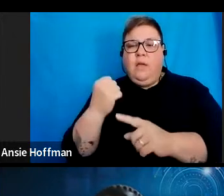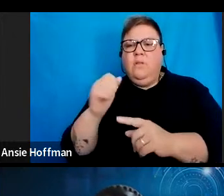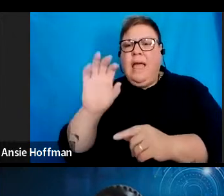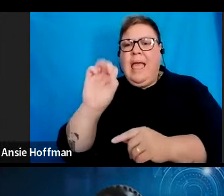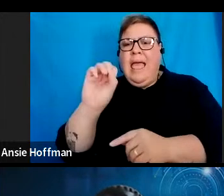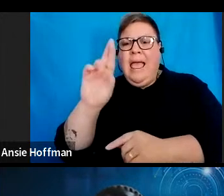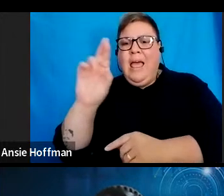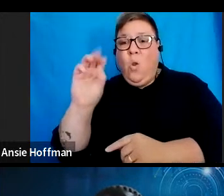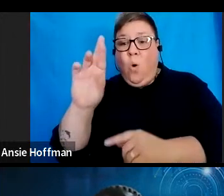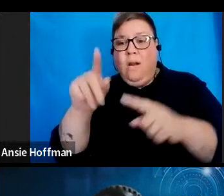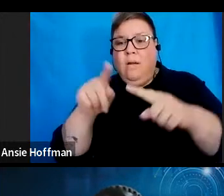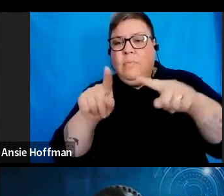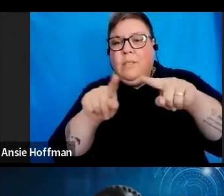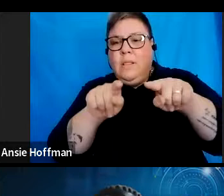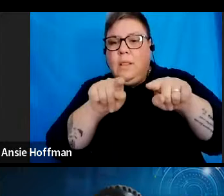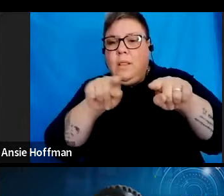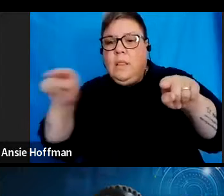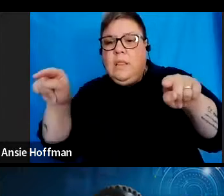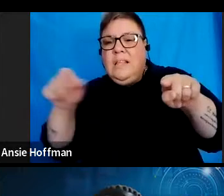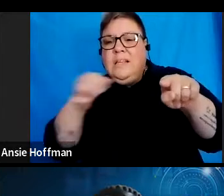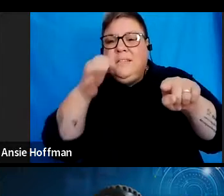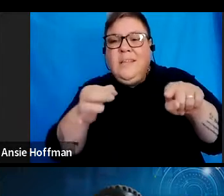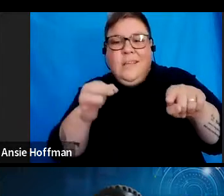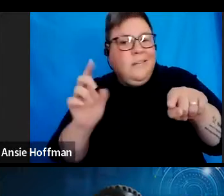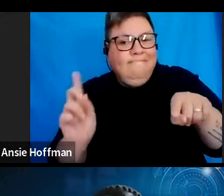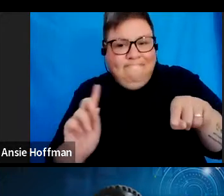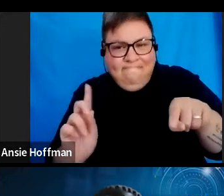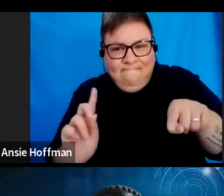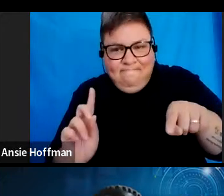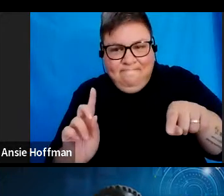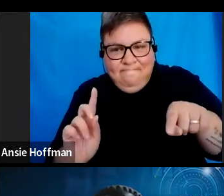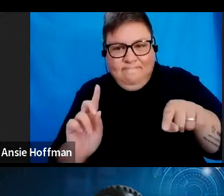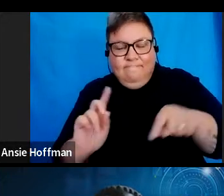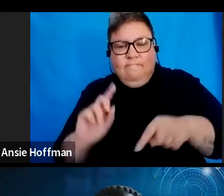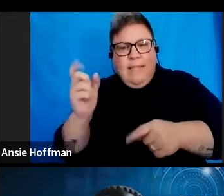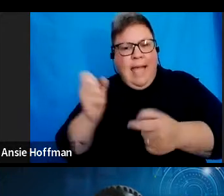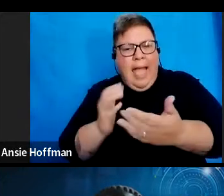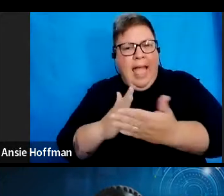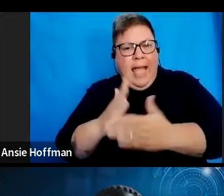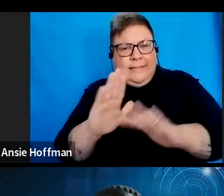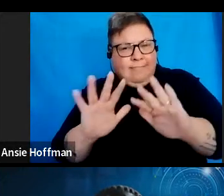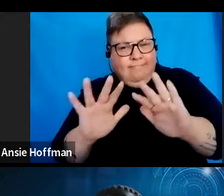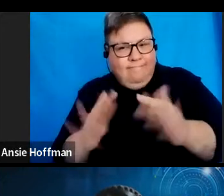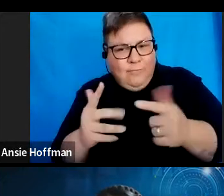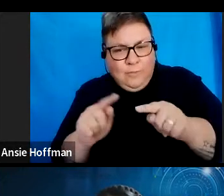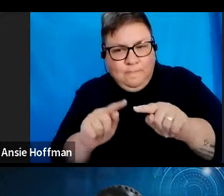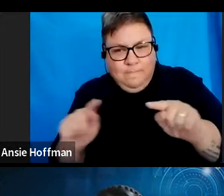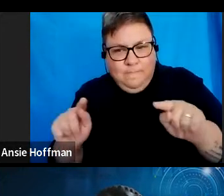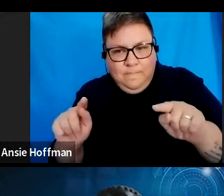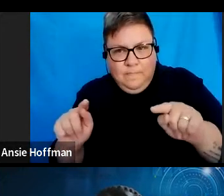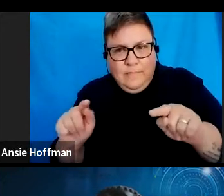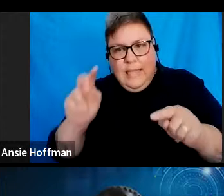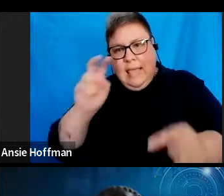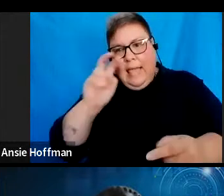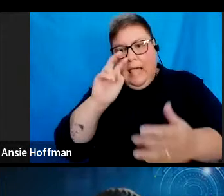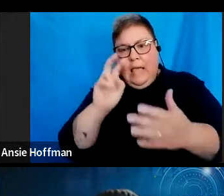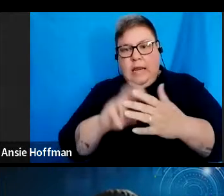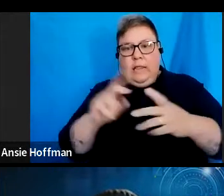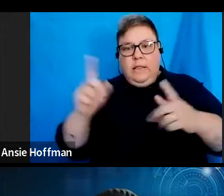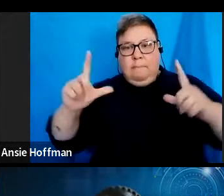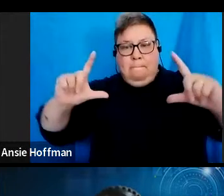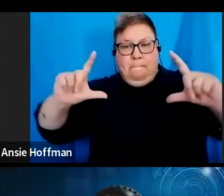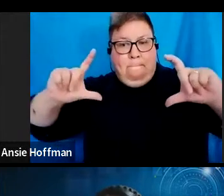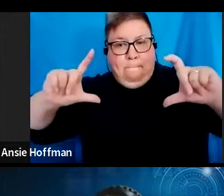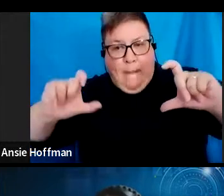they get on the e-filing profile when they're trying to access that tax directive. So we would need a screenshot of the